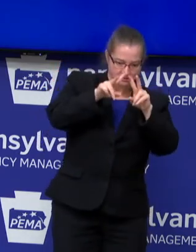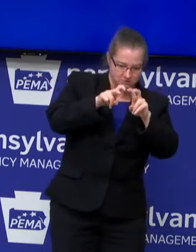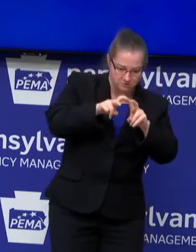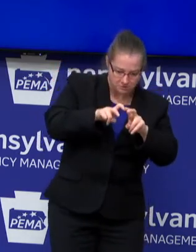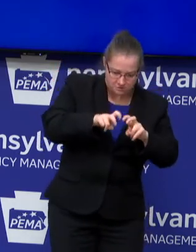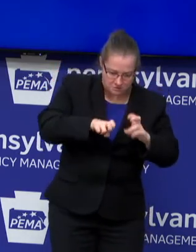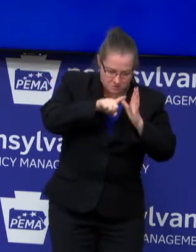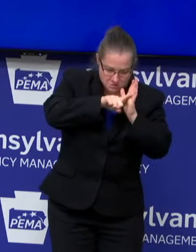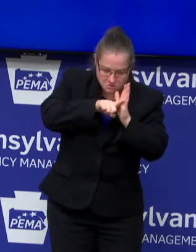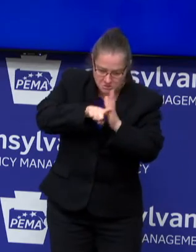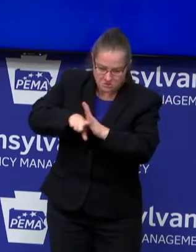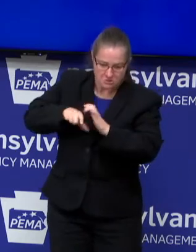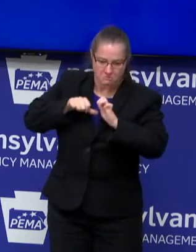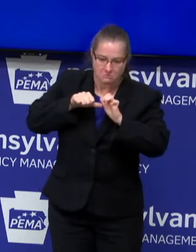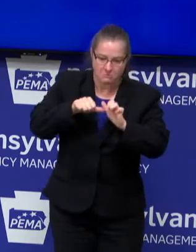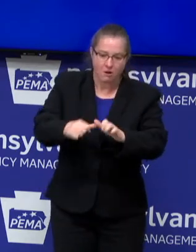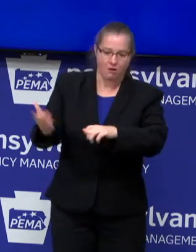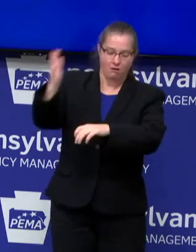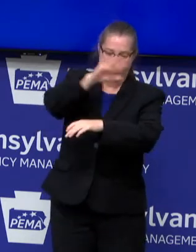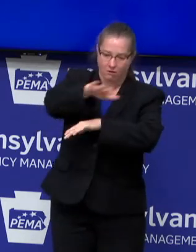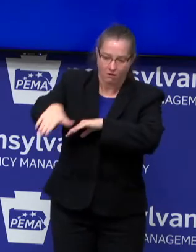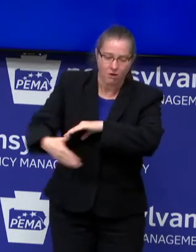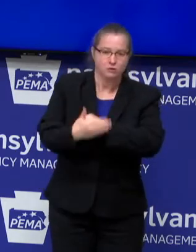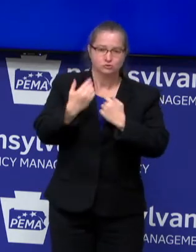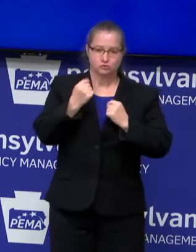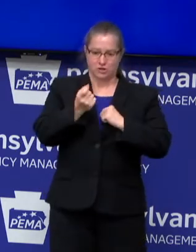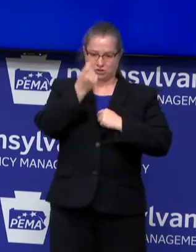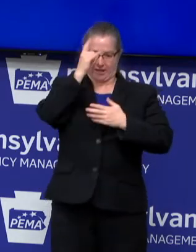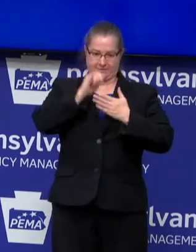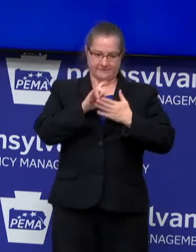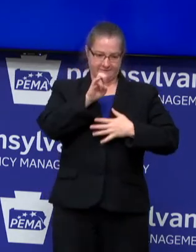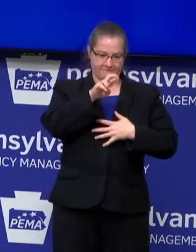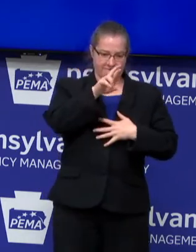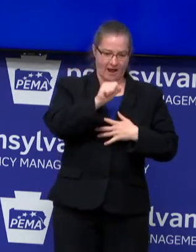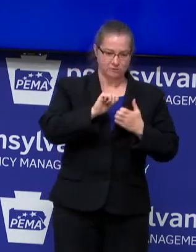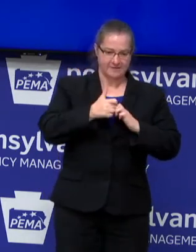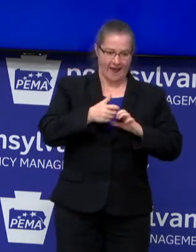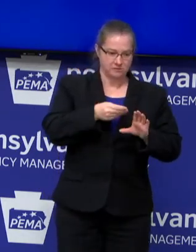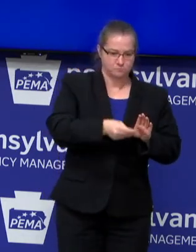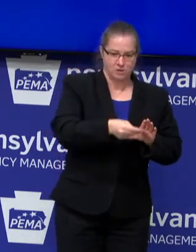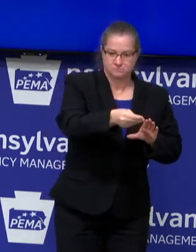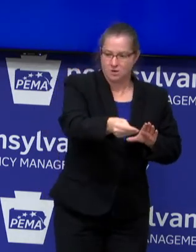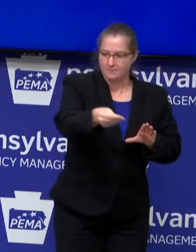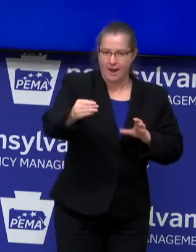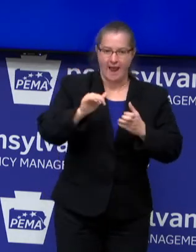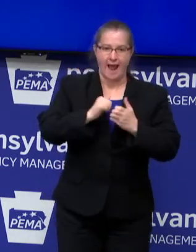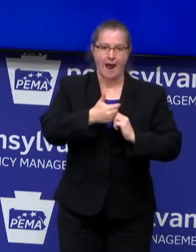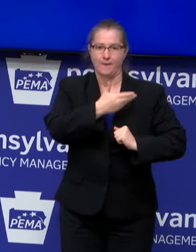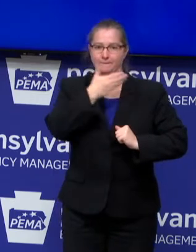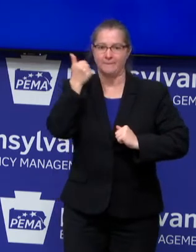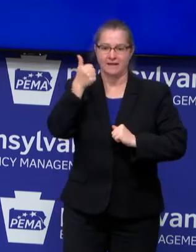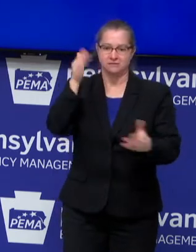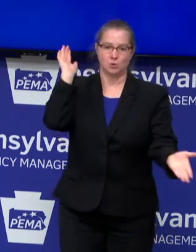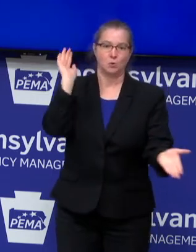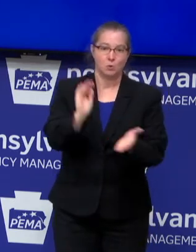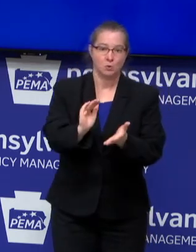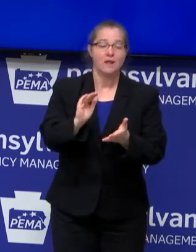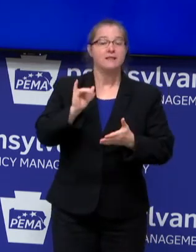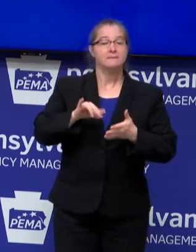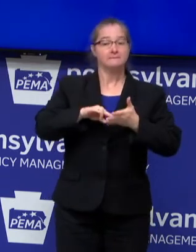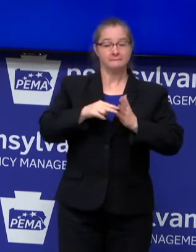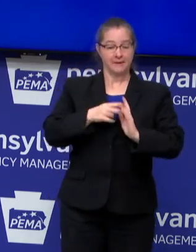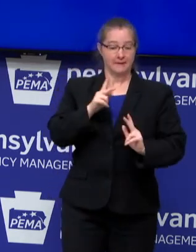virus, how it spreads, and how best to treat it. This research has resulted in better recovery rates for those